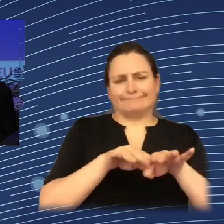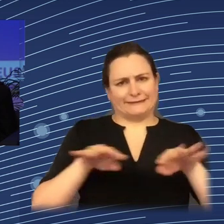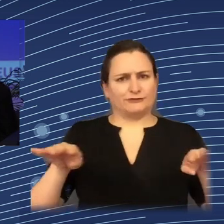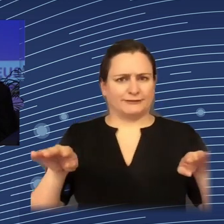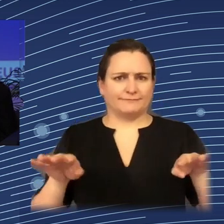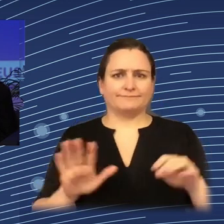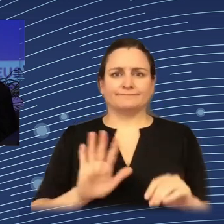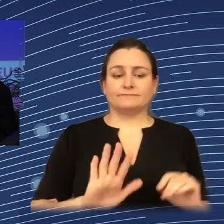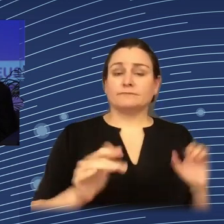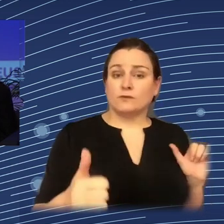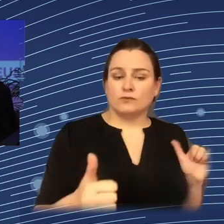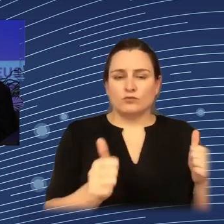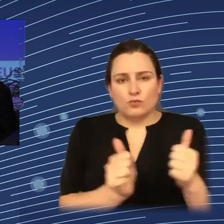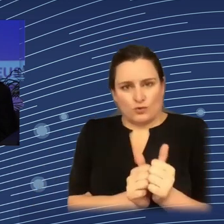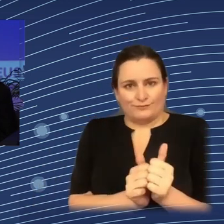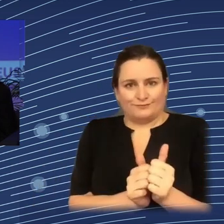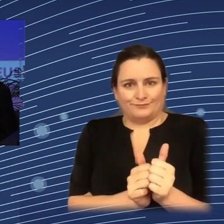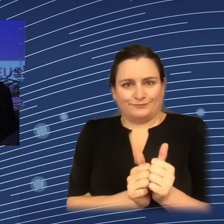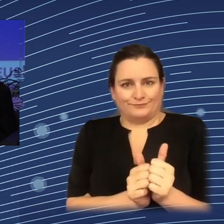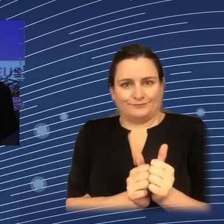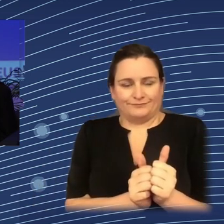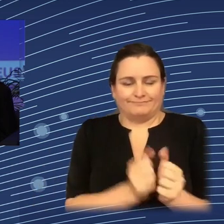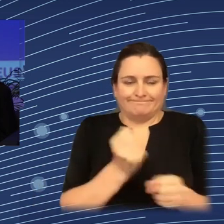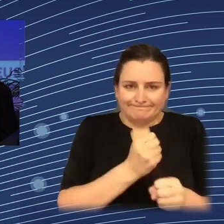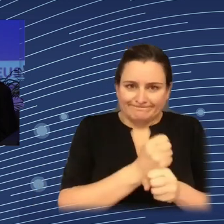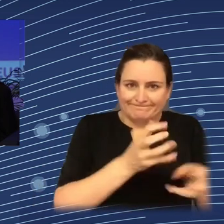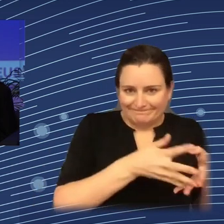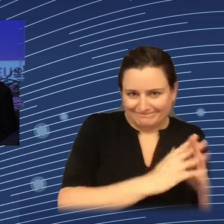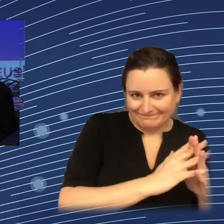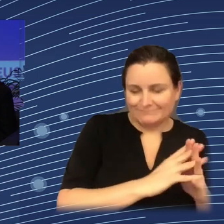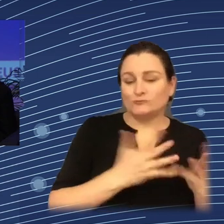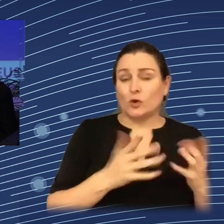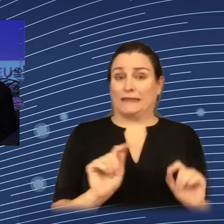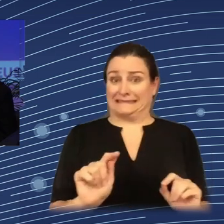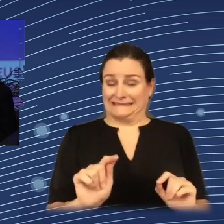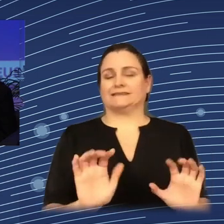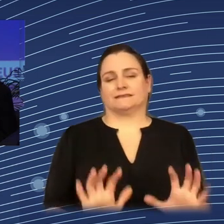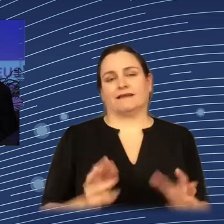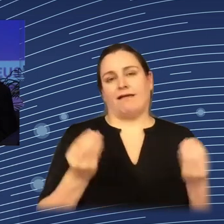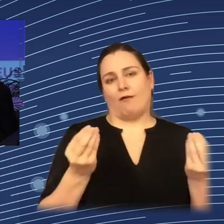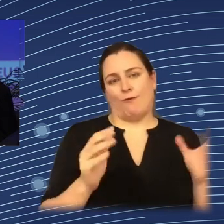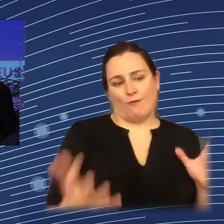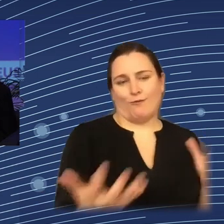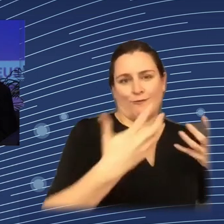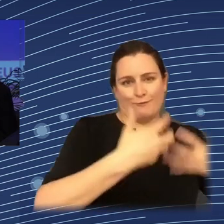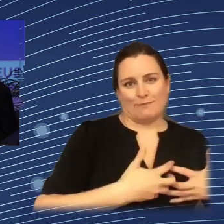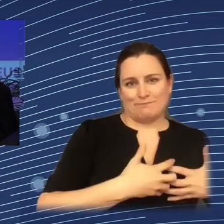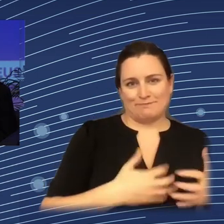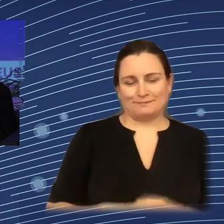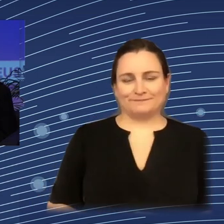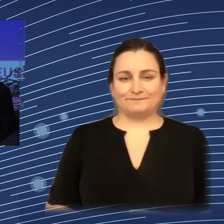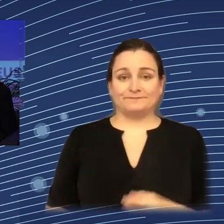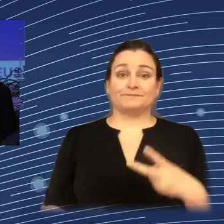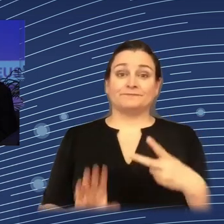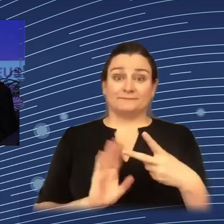-design, which helps bring human centricity to the process. Then to design also prototyping is